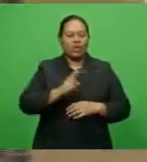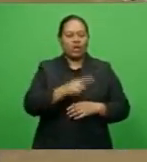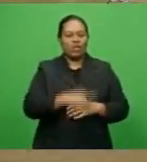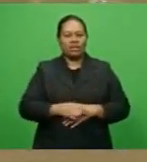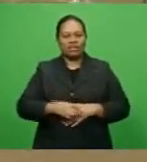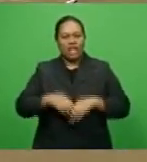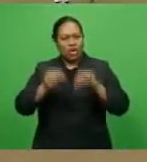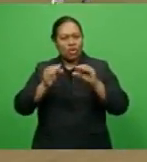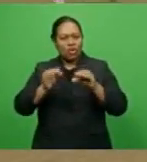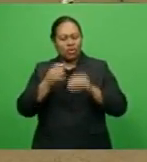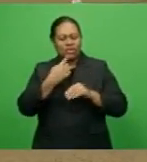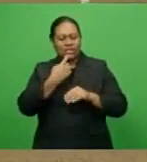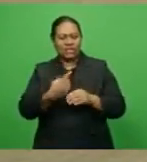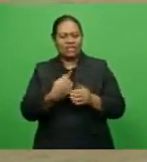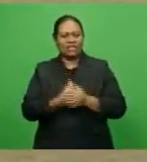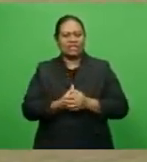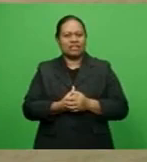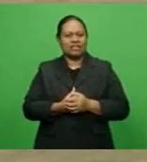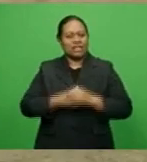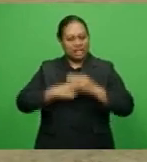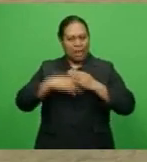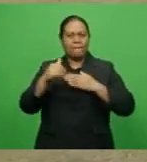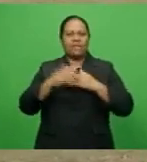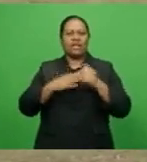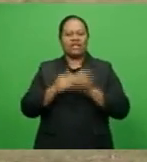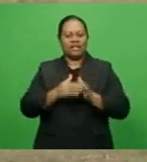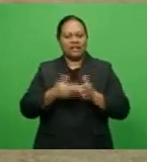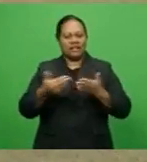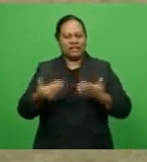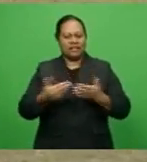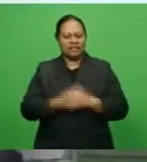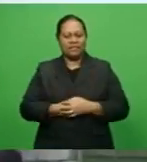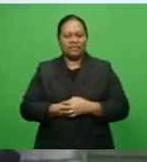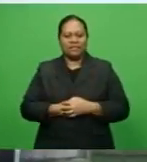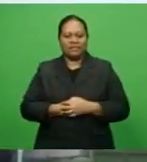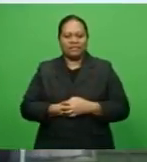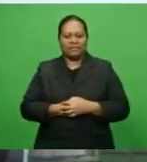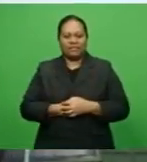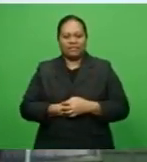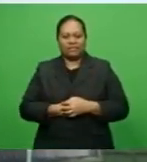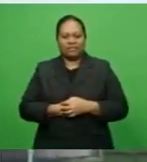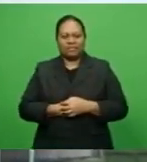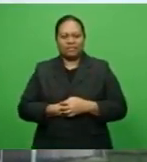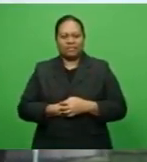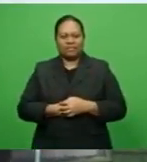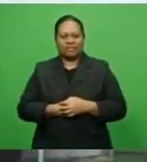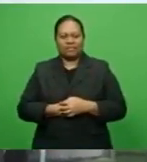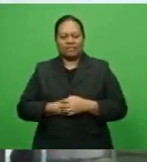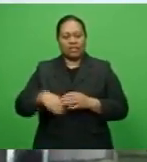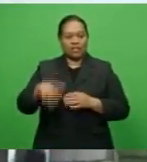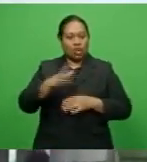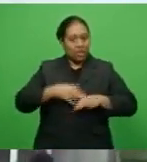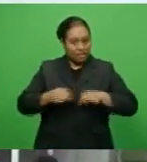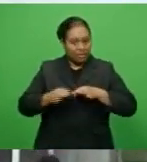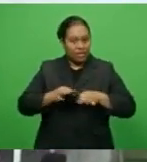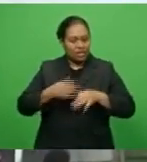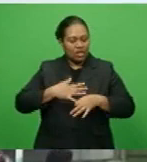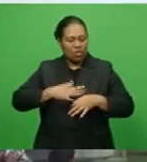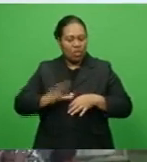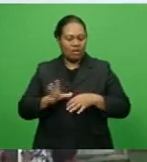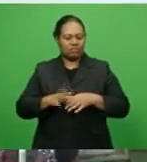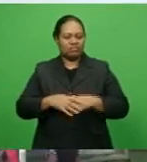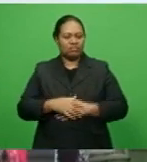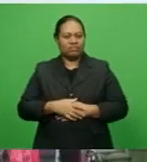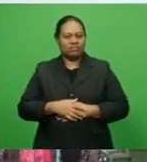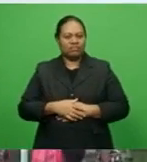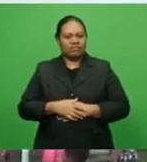Marika Rondo says they are building their momentum as each game comes. think in terms of the whole plan this is where we want to stand at the end